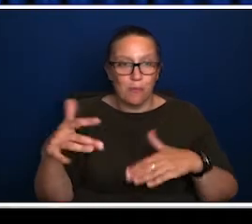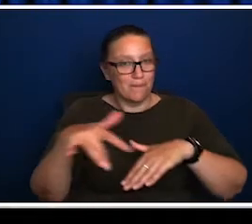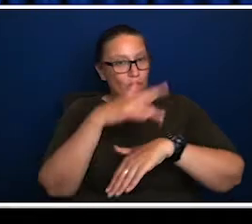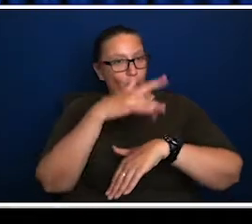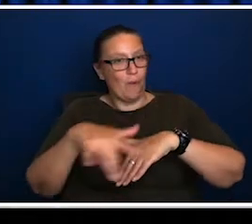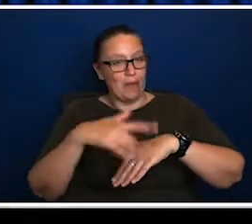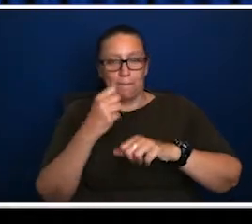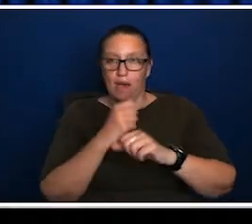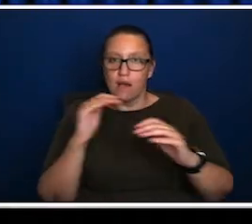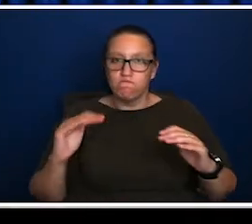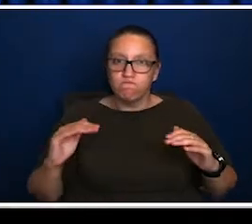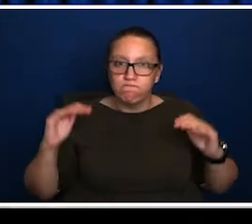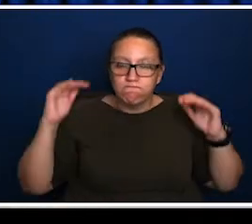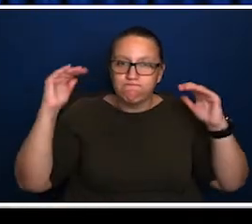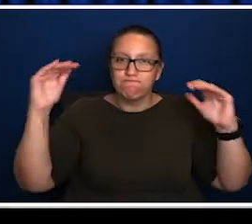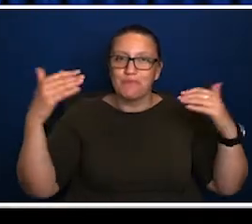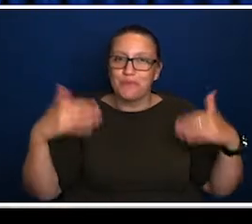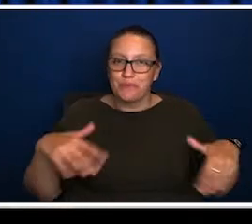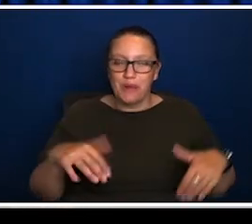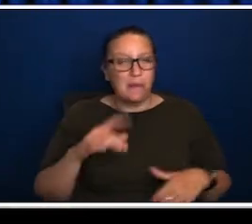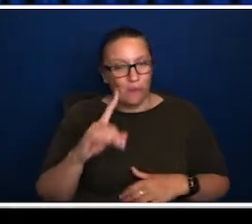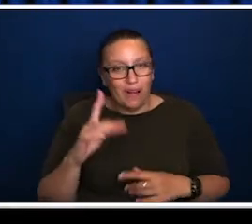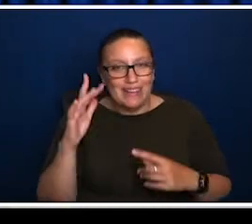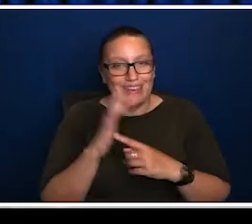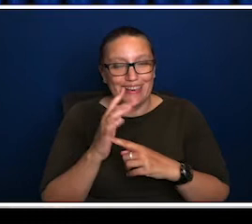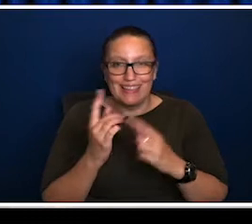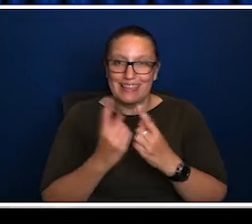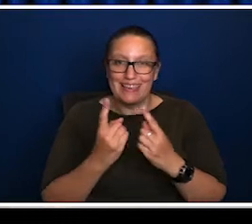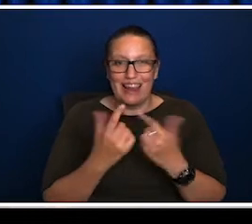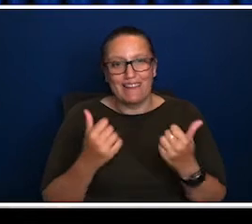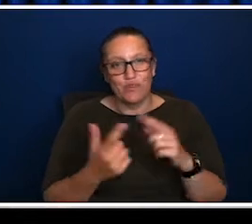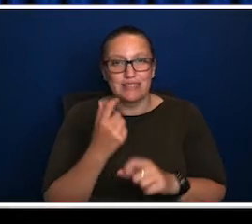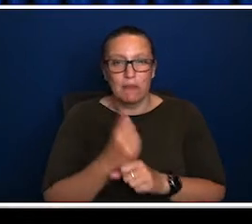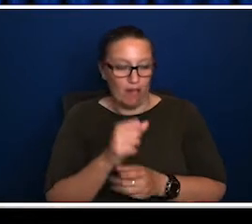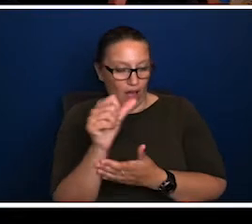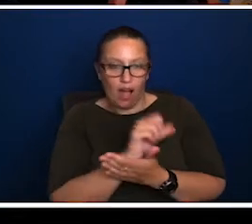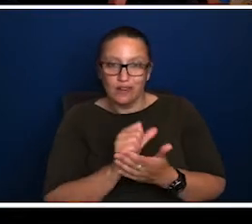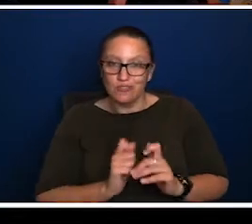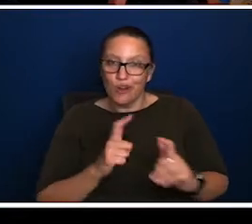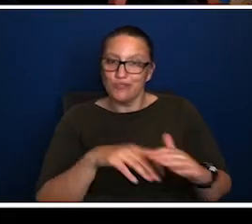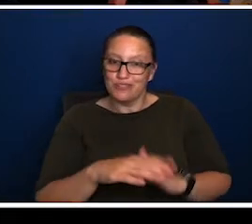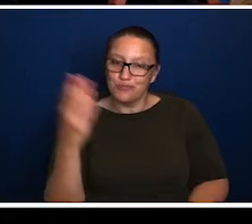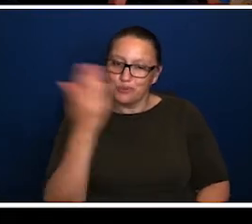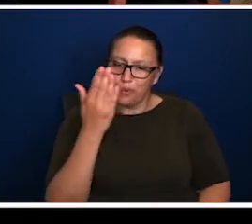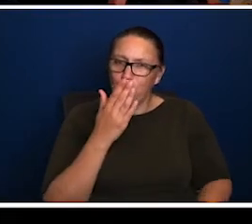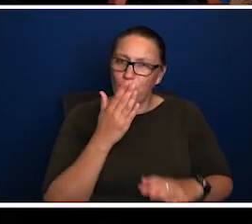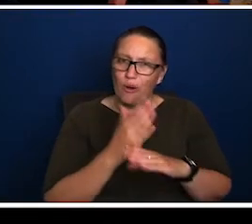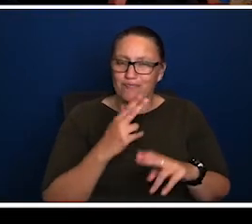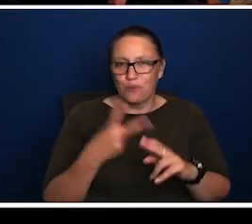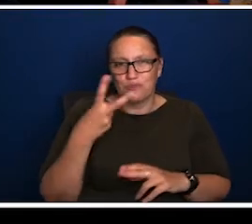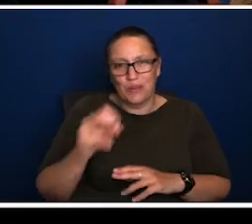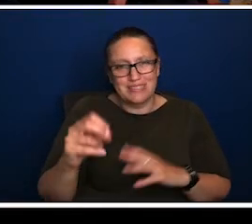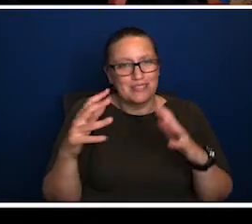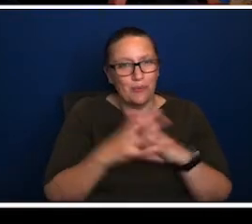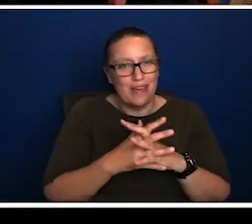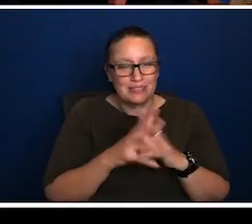seems far off in the distance, but the idea of actually going into the green room and then getting on stage and performing at it takes it to another level. But I think one of the key